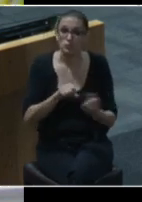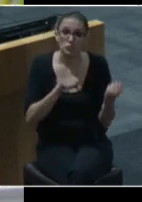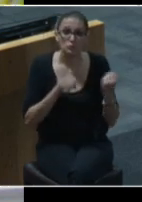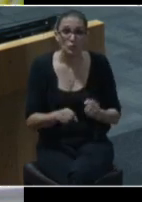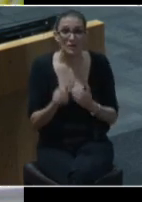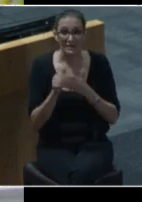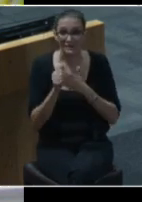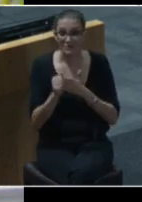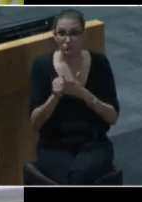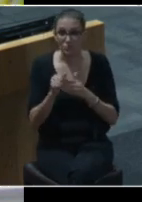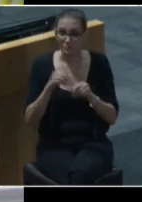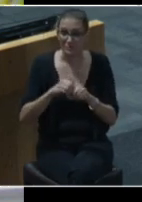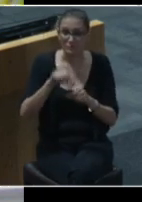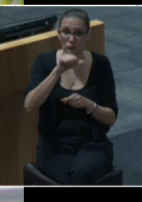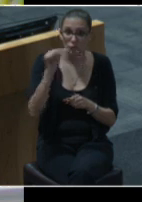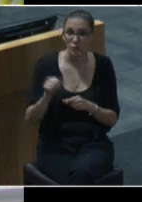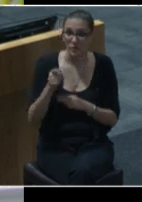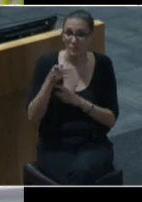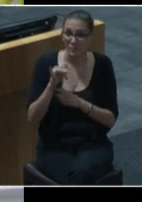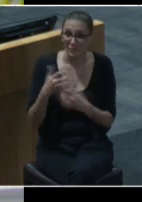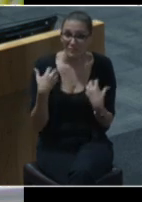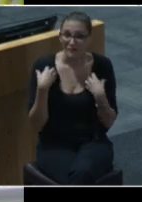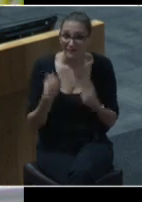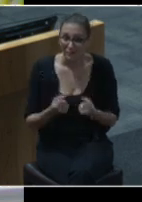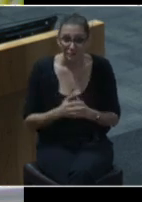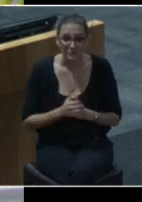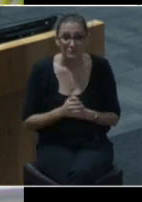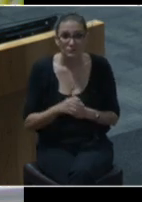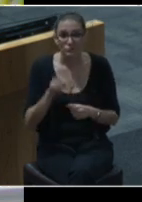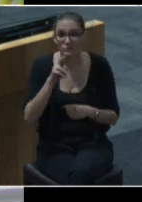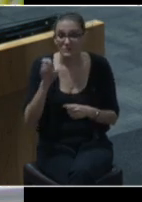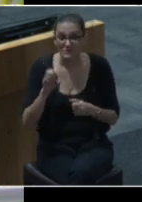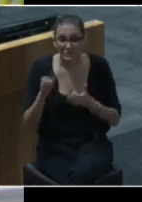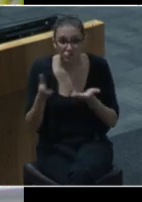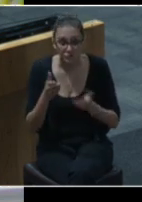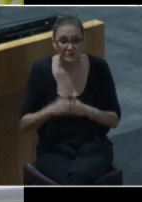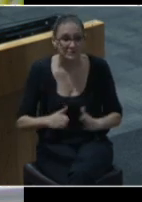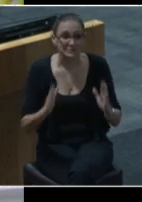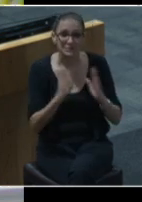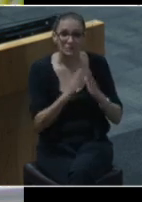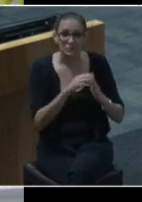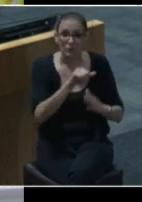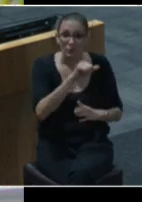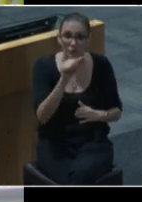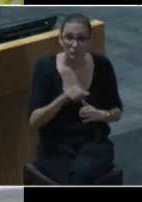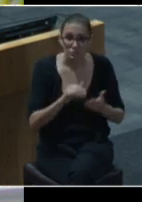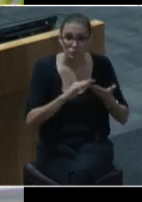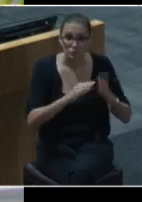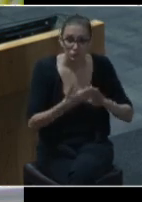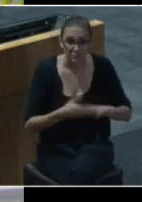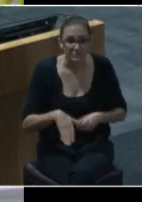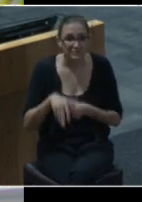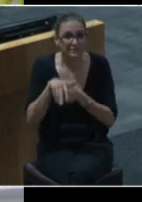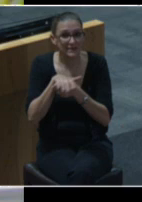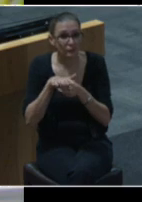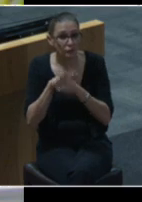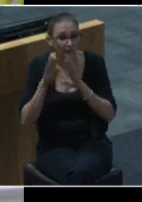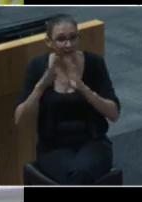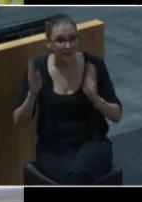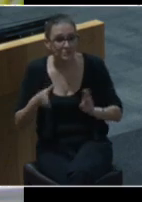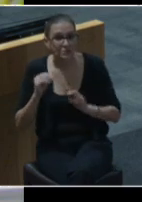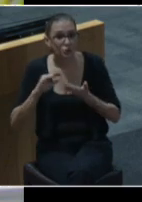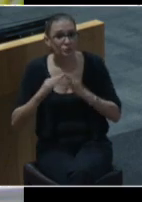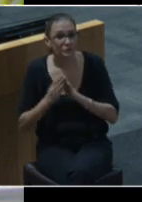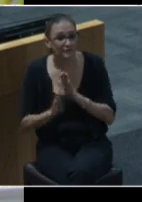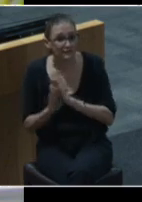austin public health real estate services downtown austin community court neighborhood housing and community